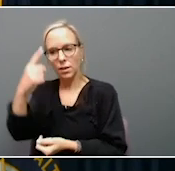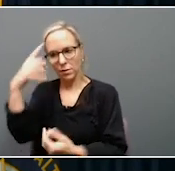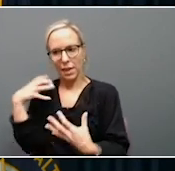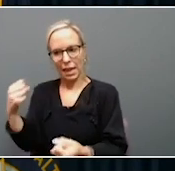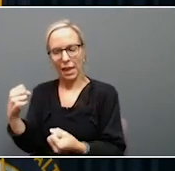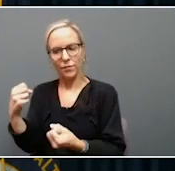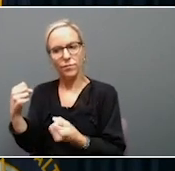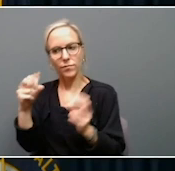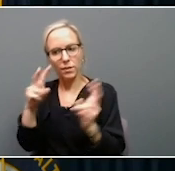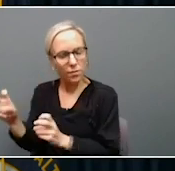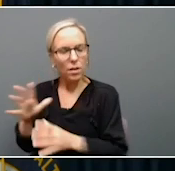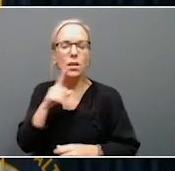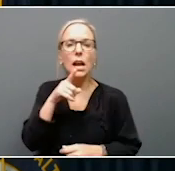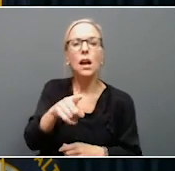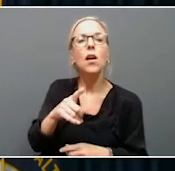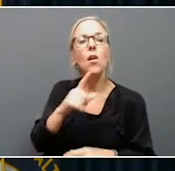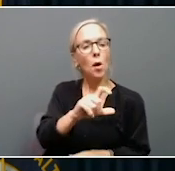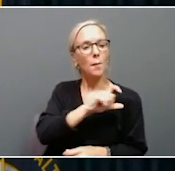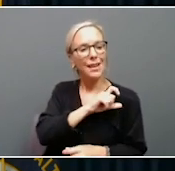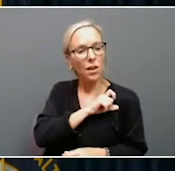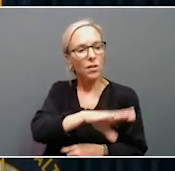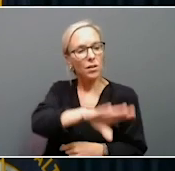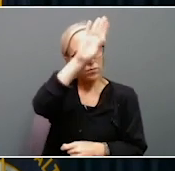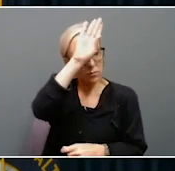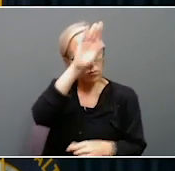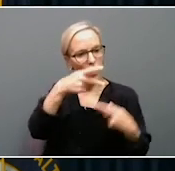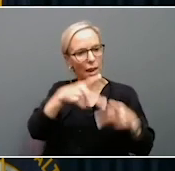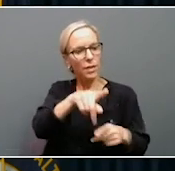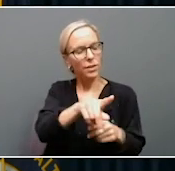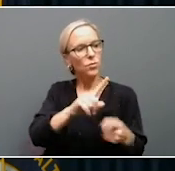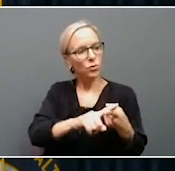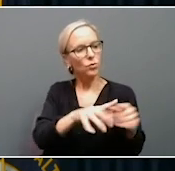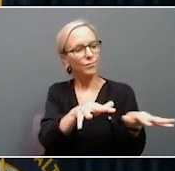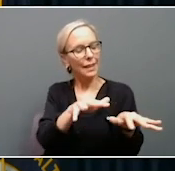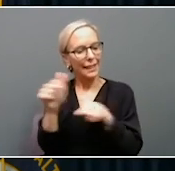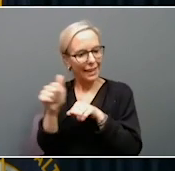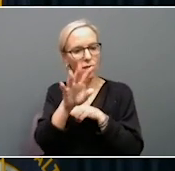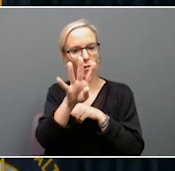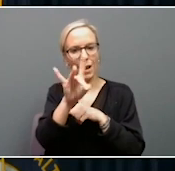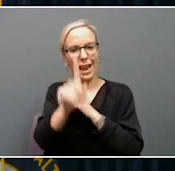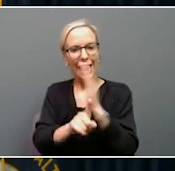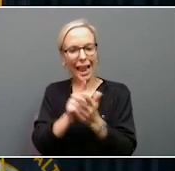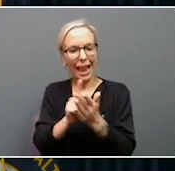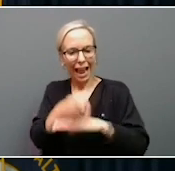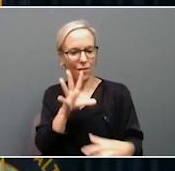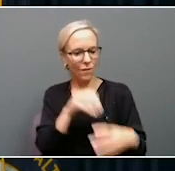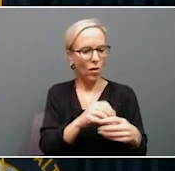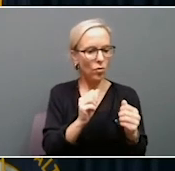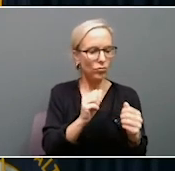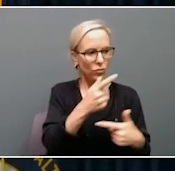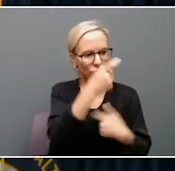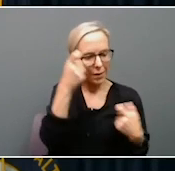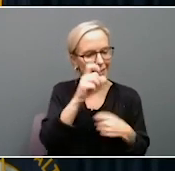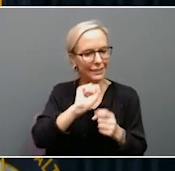that allows peace officers and firefighters to take 48 hours of mental leave after being involved in a traumatic situation. We've created the